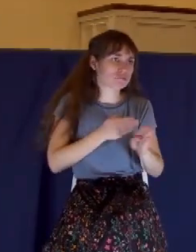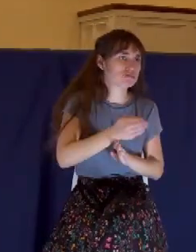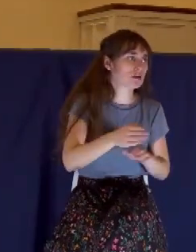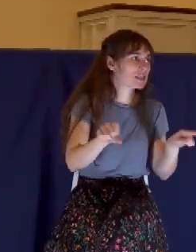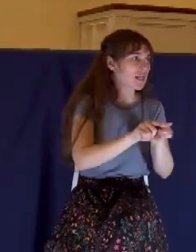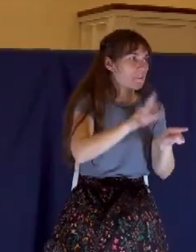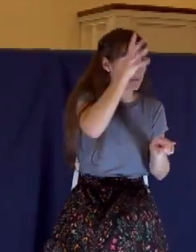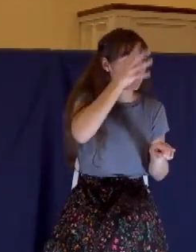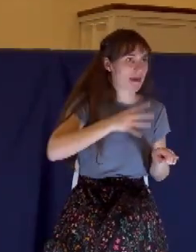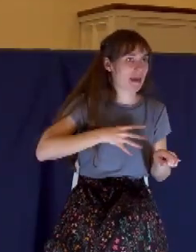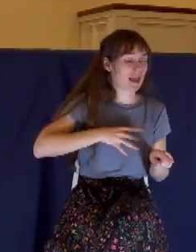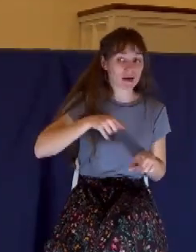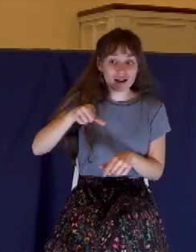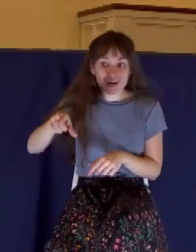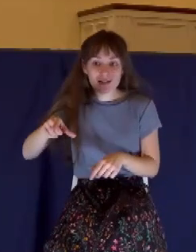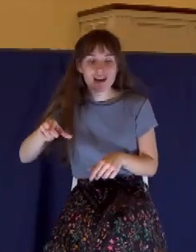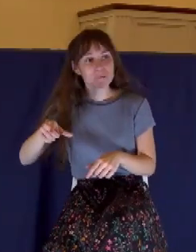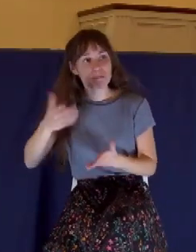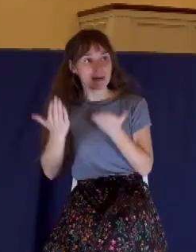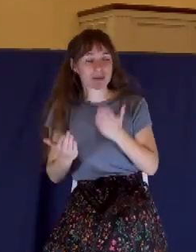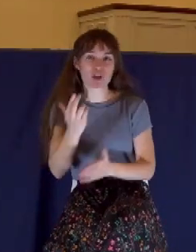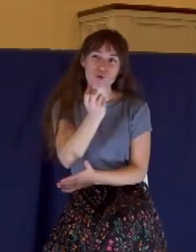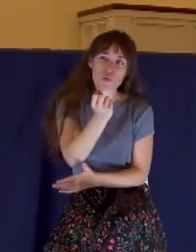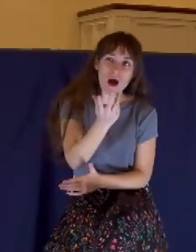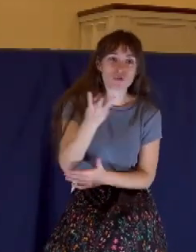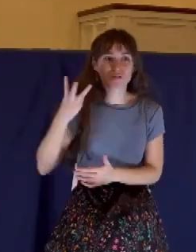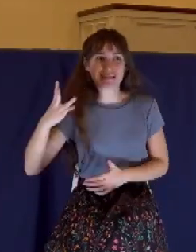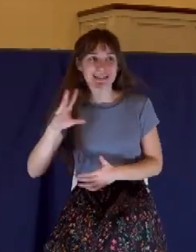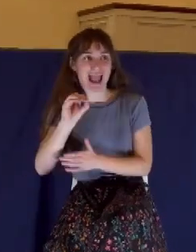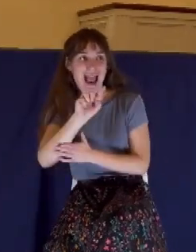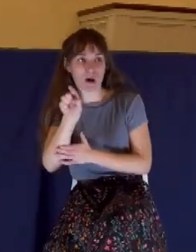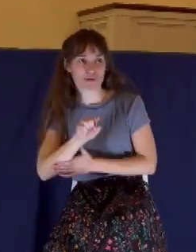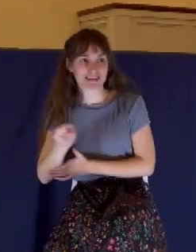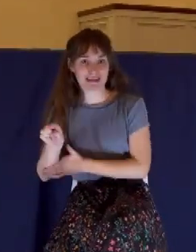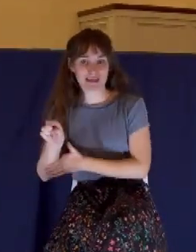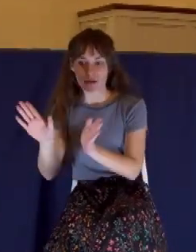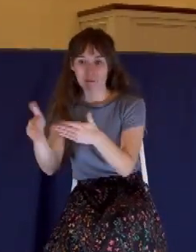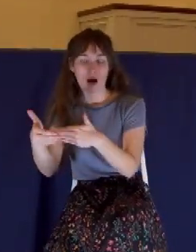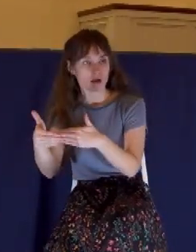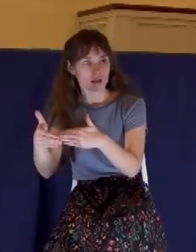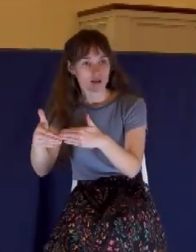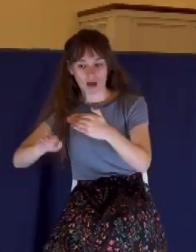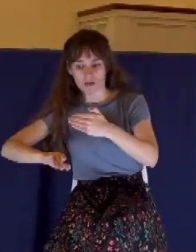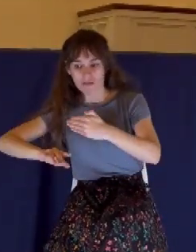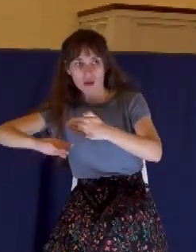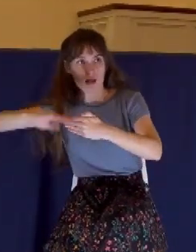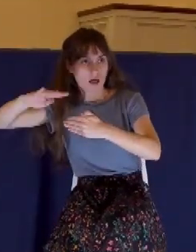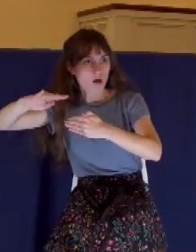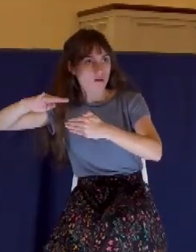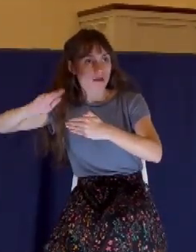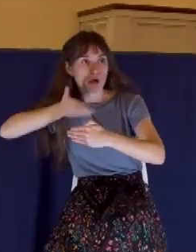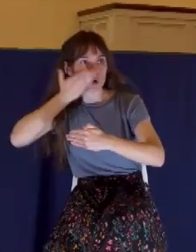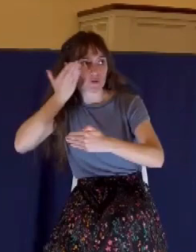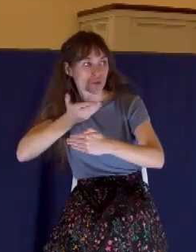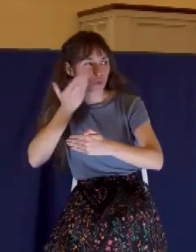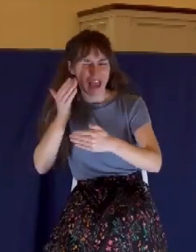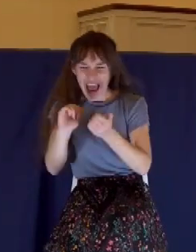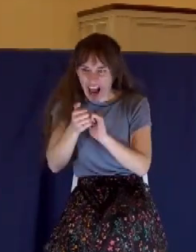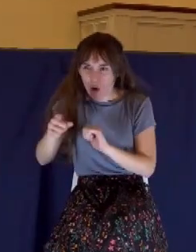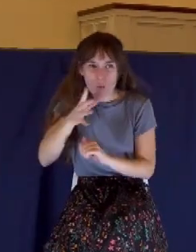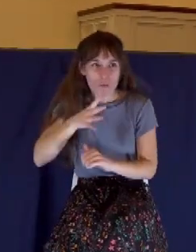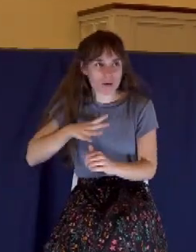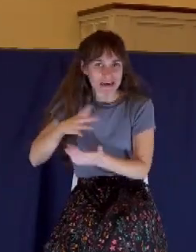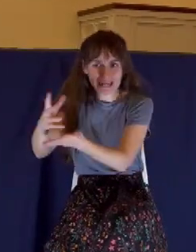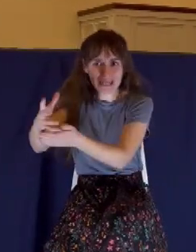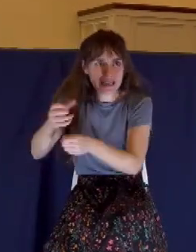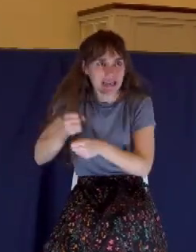ounces to 16 ounces worth of perfume and a year's worth. I mean, how could she get that? Where did it come from? This was